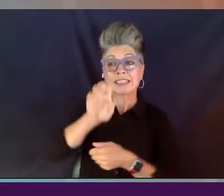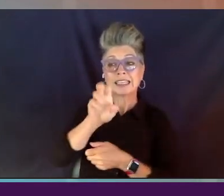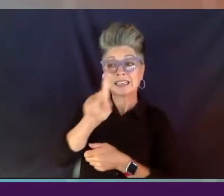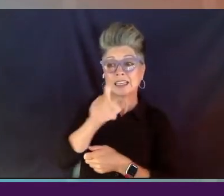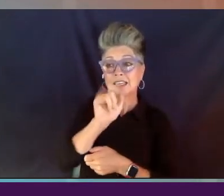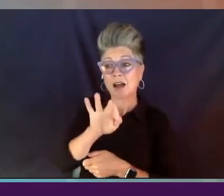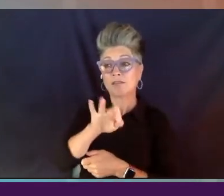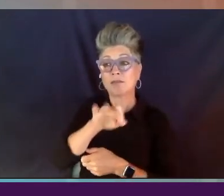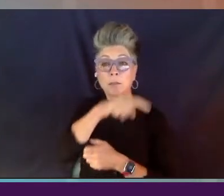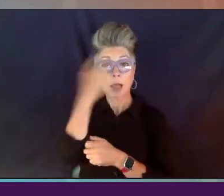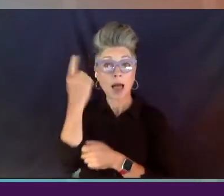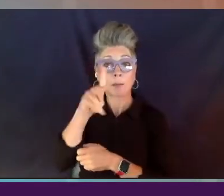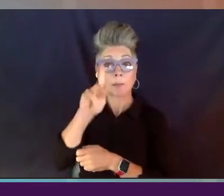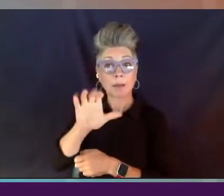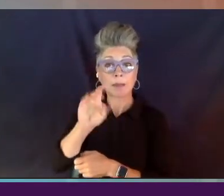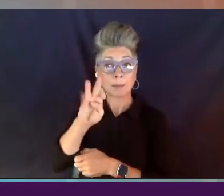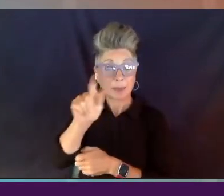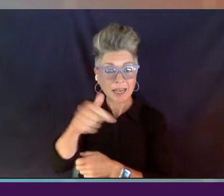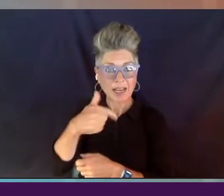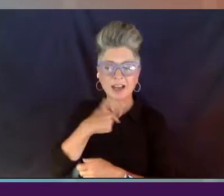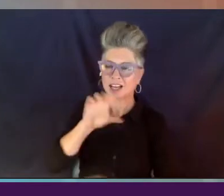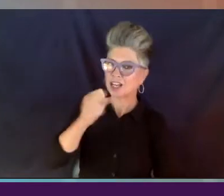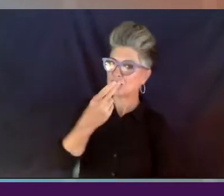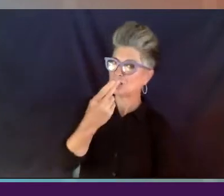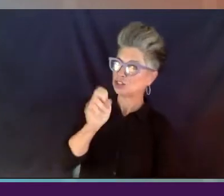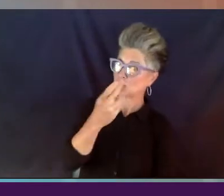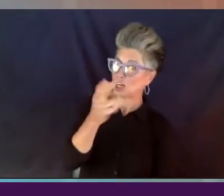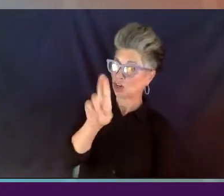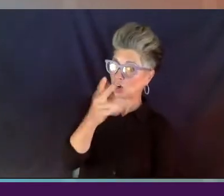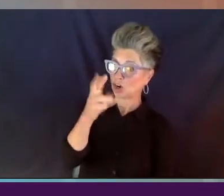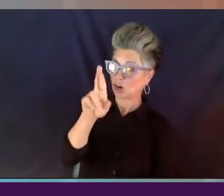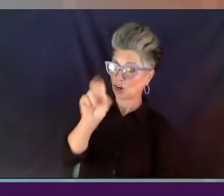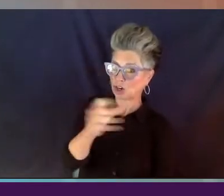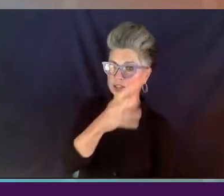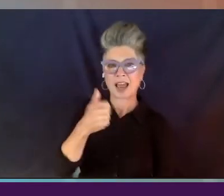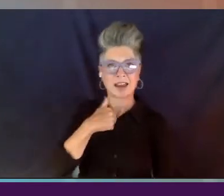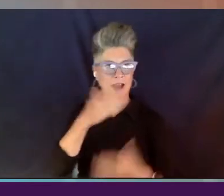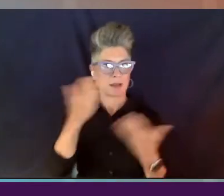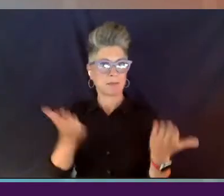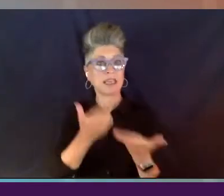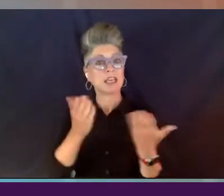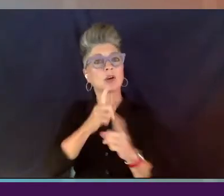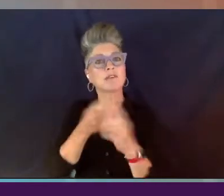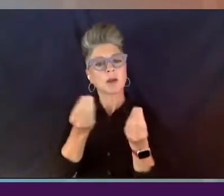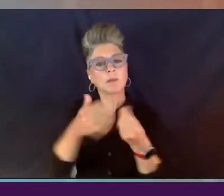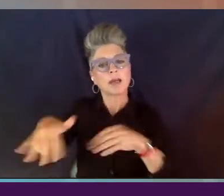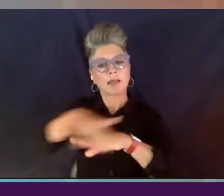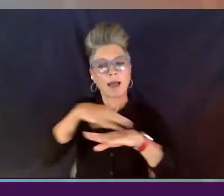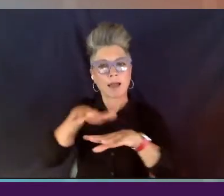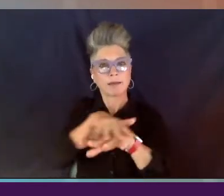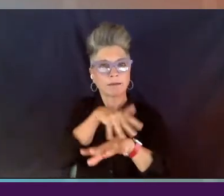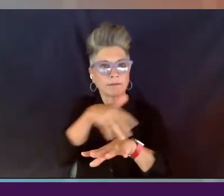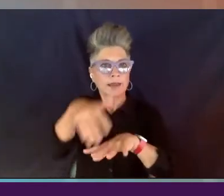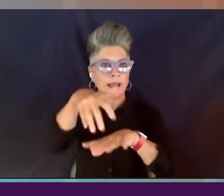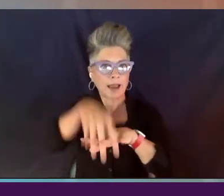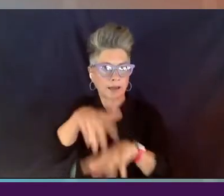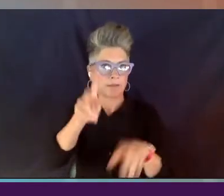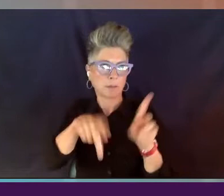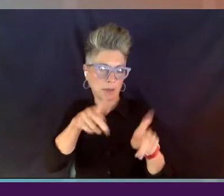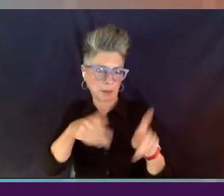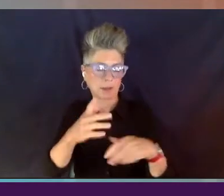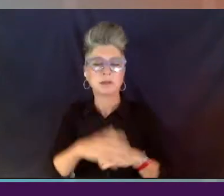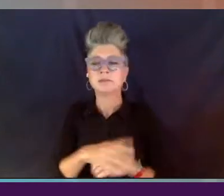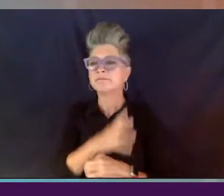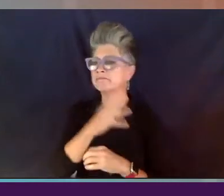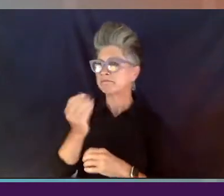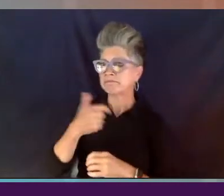and I am streaming to you from the unceded lands of the Lenape and Wappingers peoples. I'm really glad about this conversation that we're going to